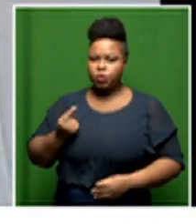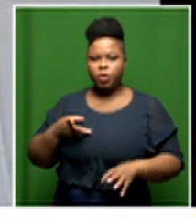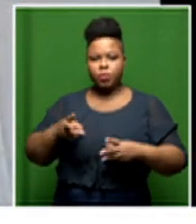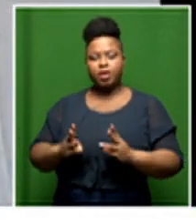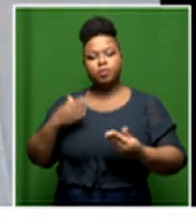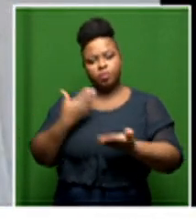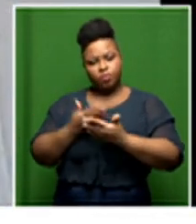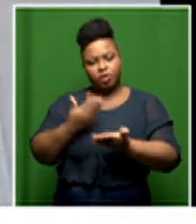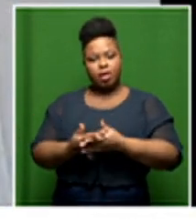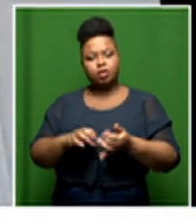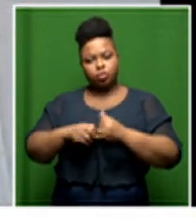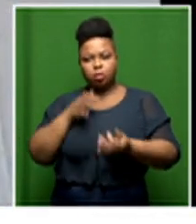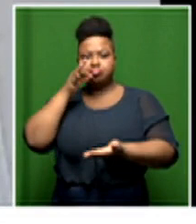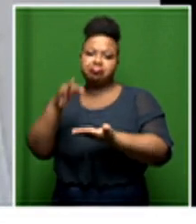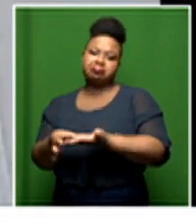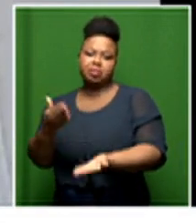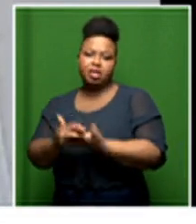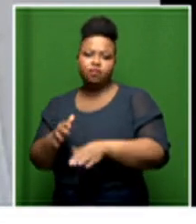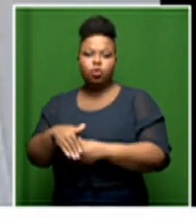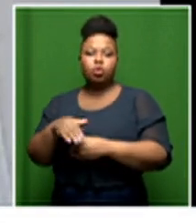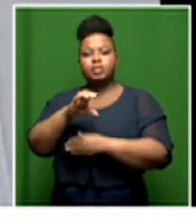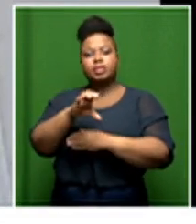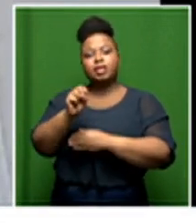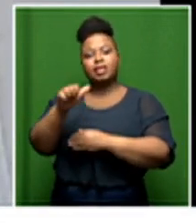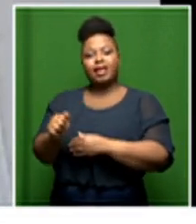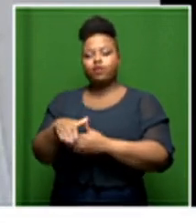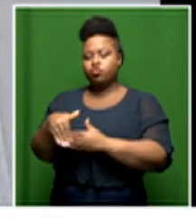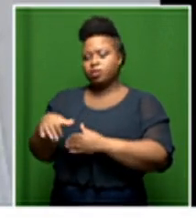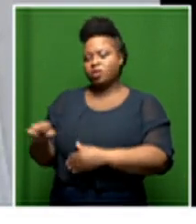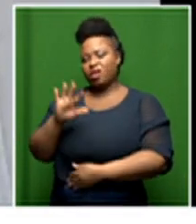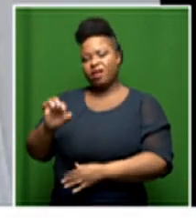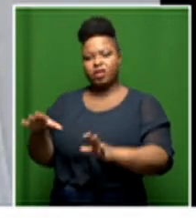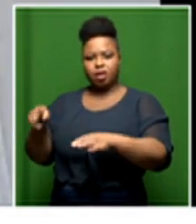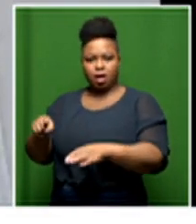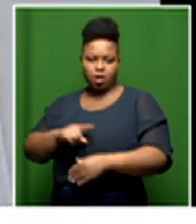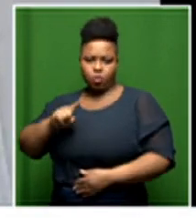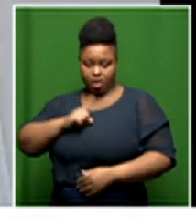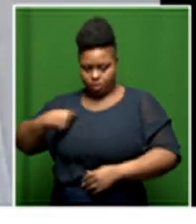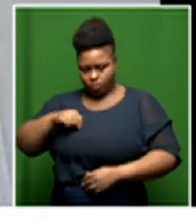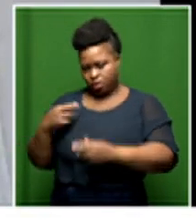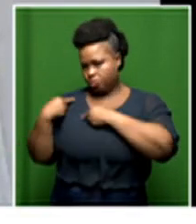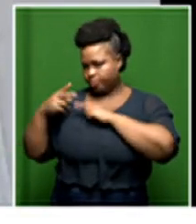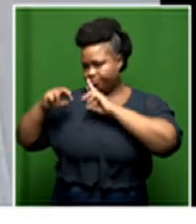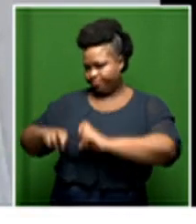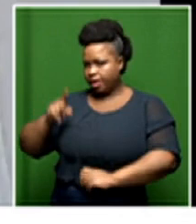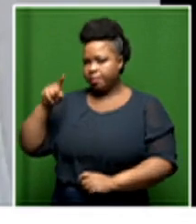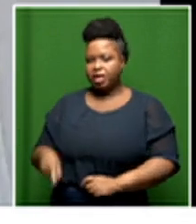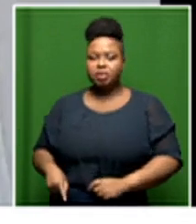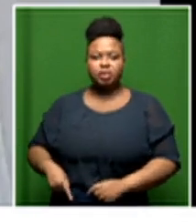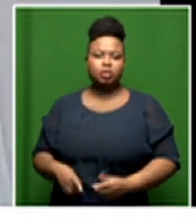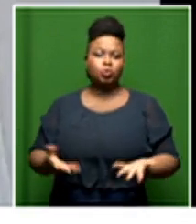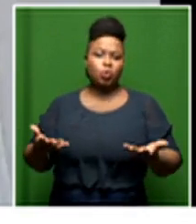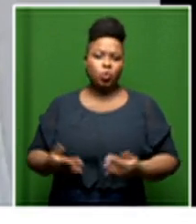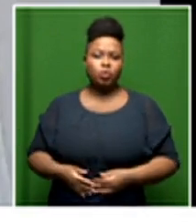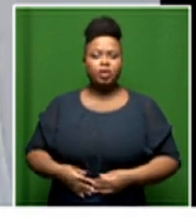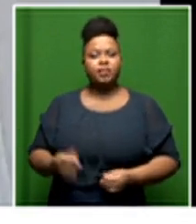way we will be able to then make recommendations to cricket south africa so we have to investigate you know the veracity